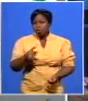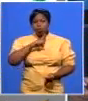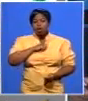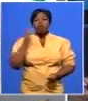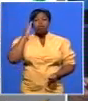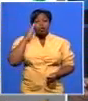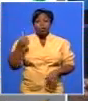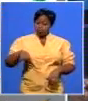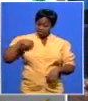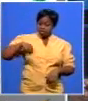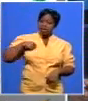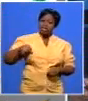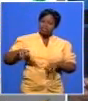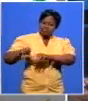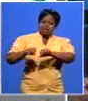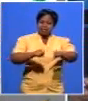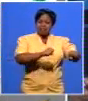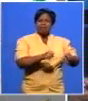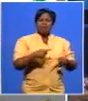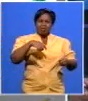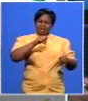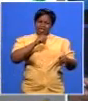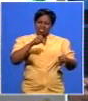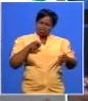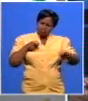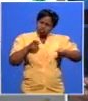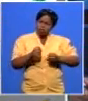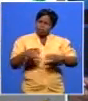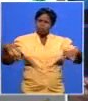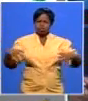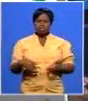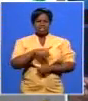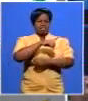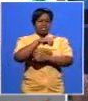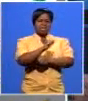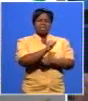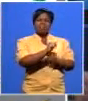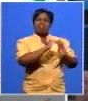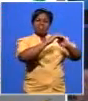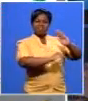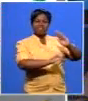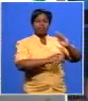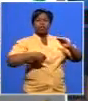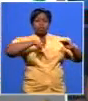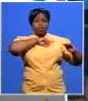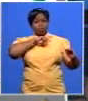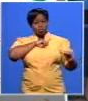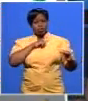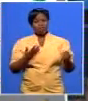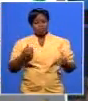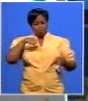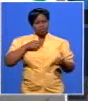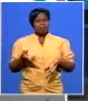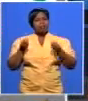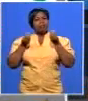municipalities that you control the number of municipalities that we control are standing at 179 they're going to go